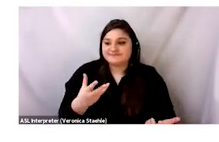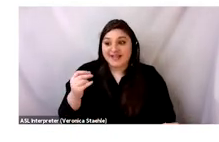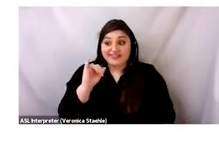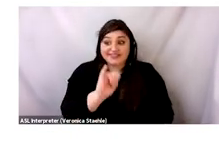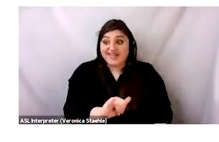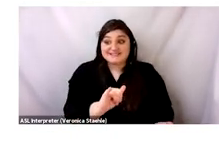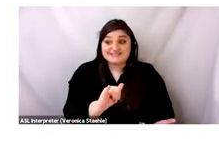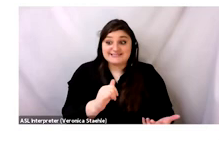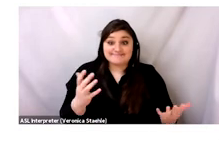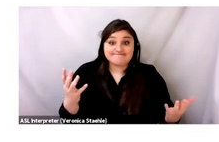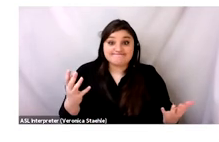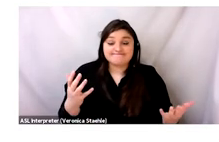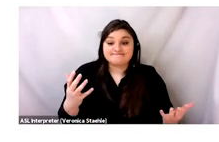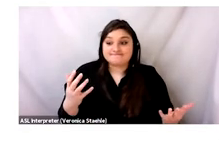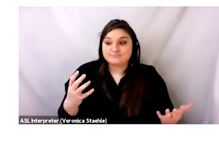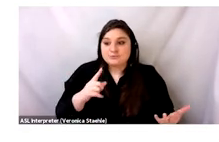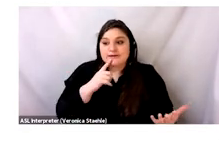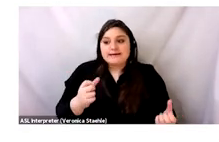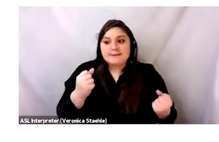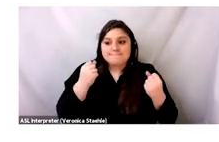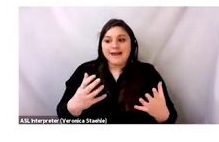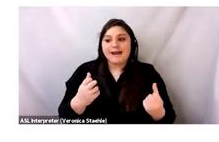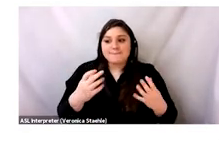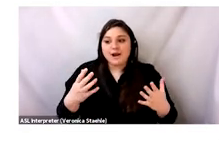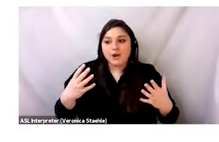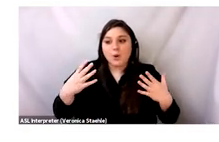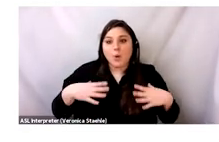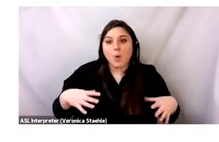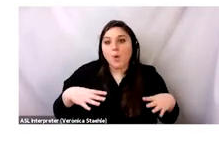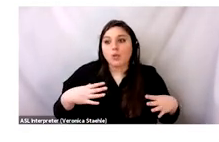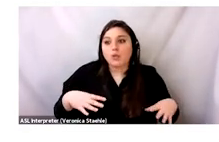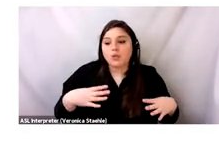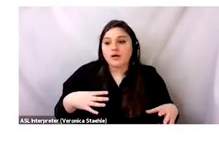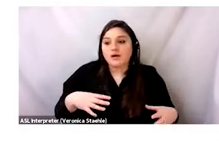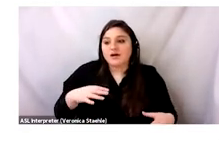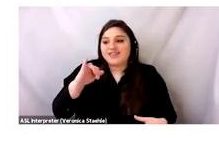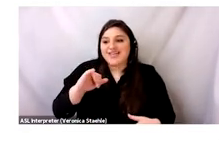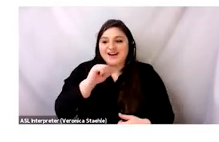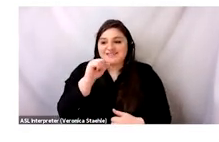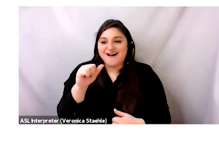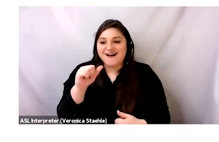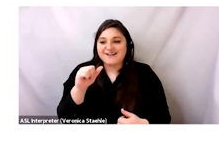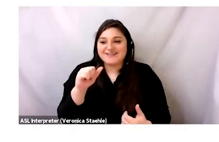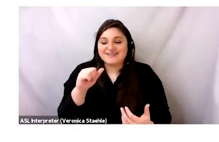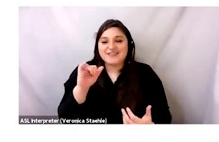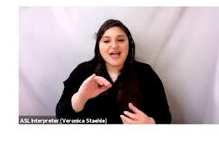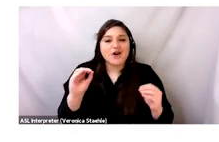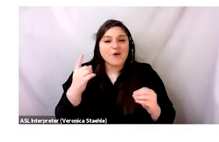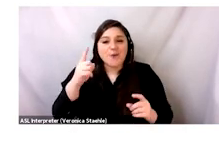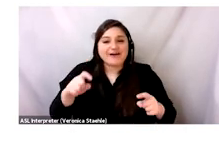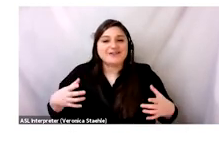And that's just, that's, there's so much clothing in the world that, I mean, no one needs clothing